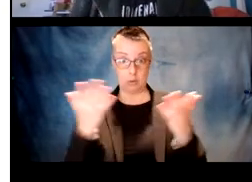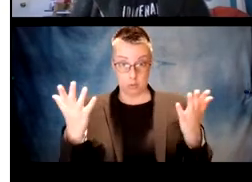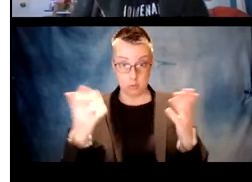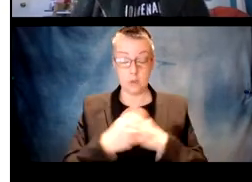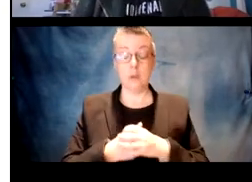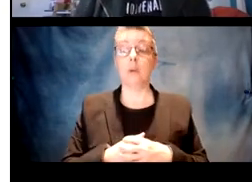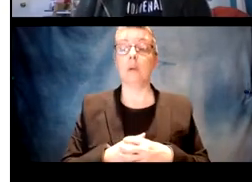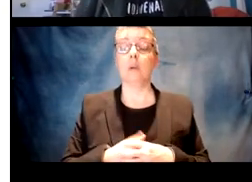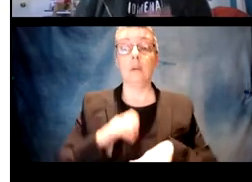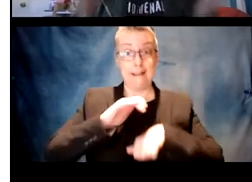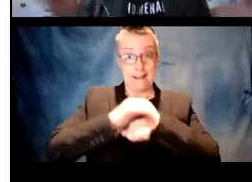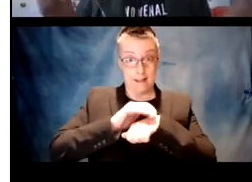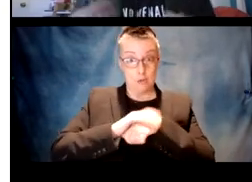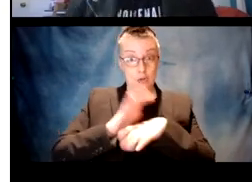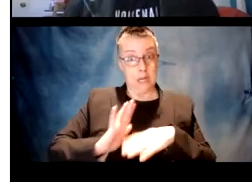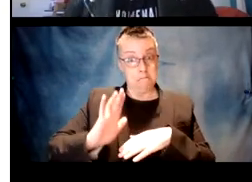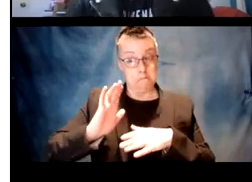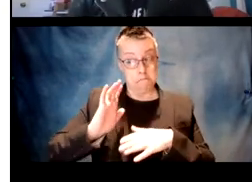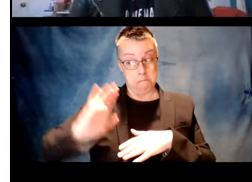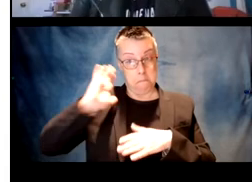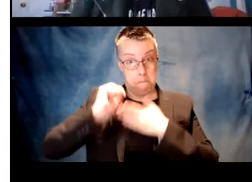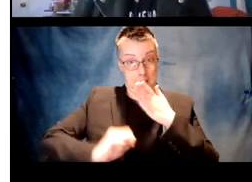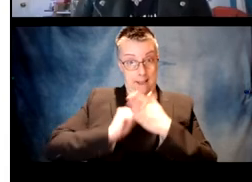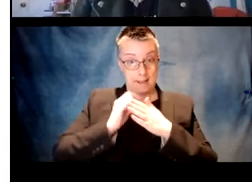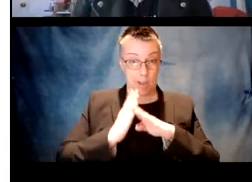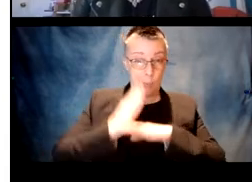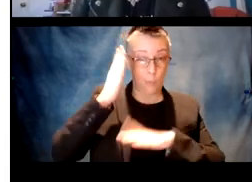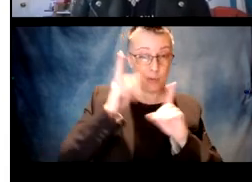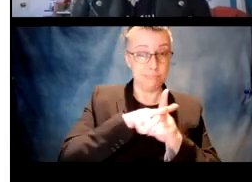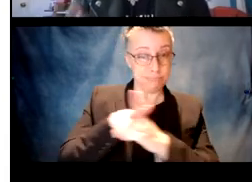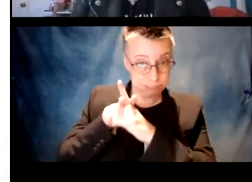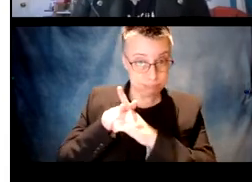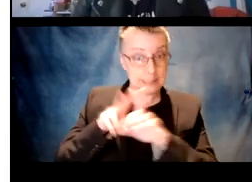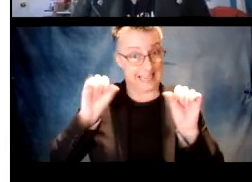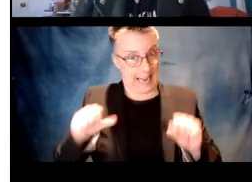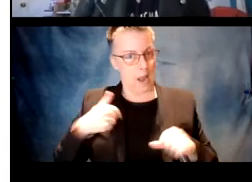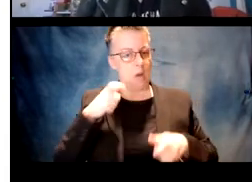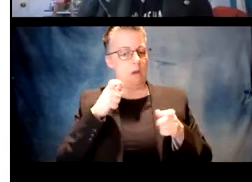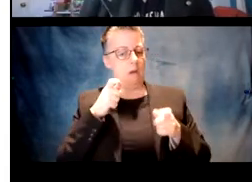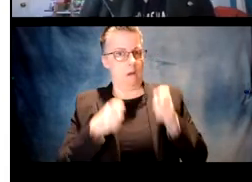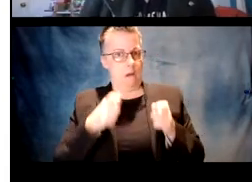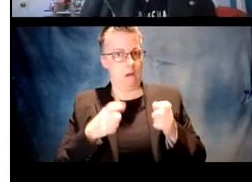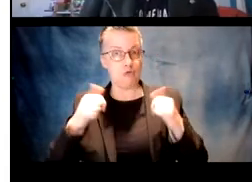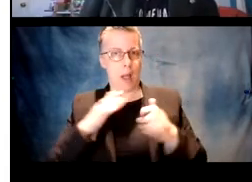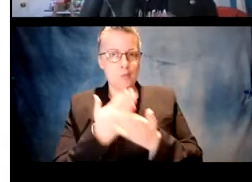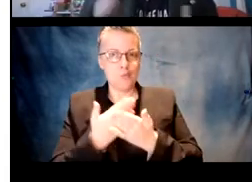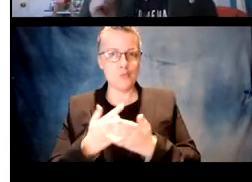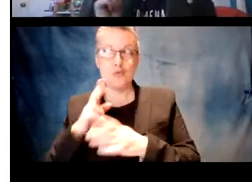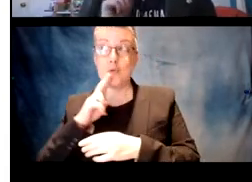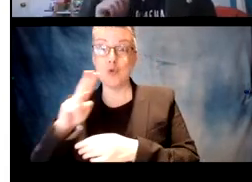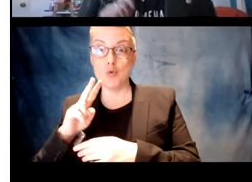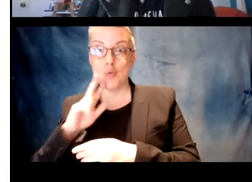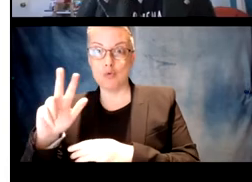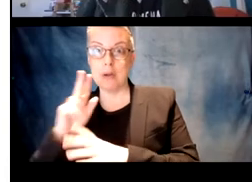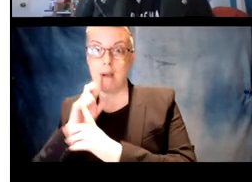Okay, so my big question then is, can we manipulate the English past tense over regularizations to see if